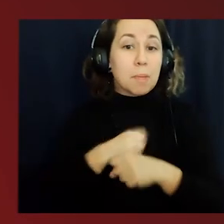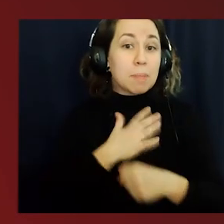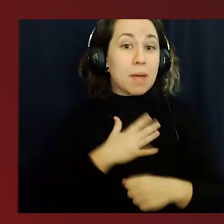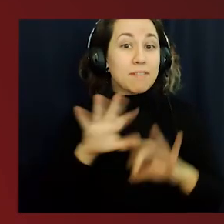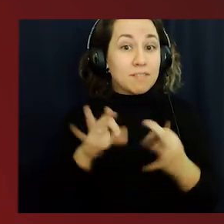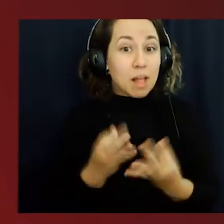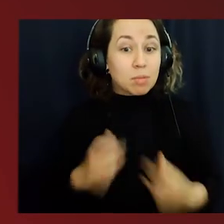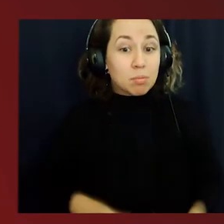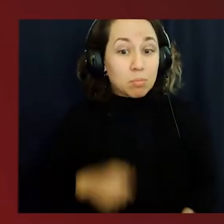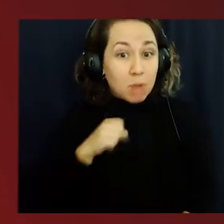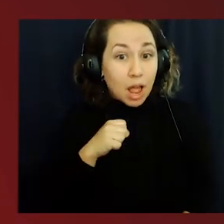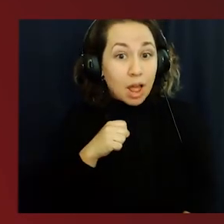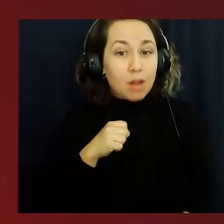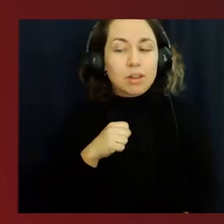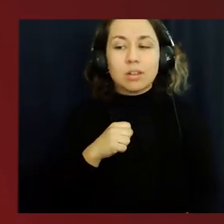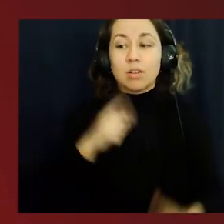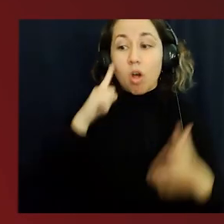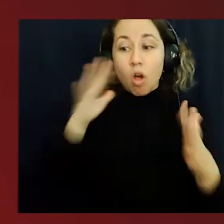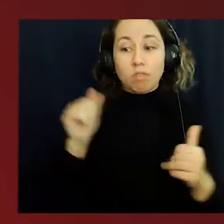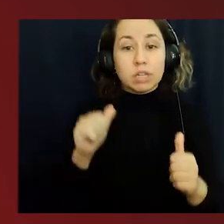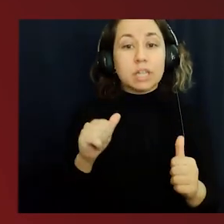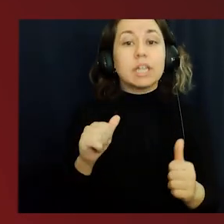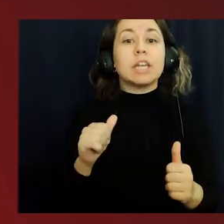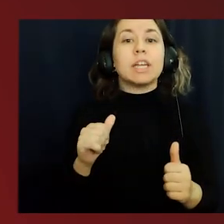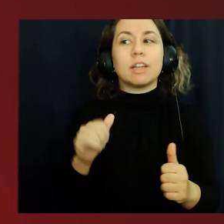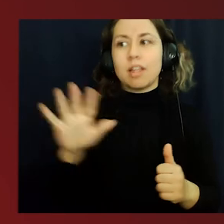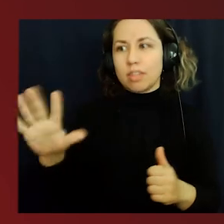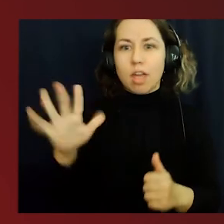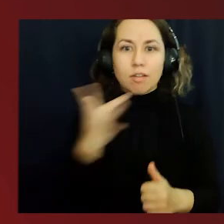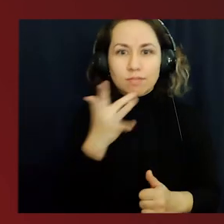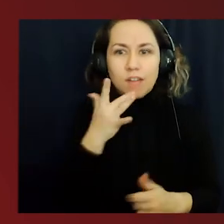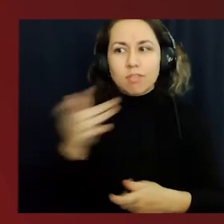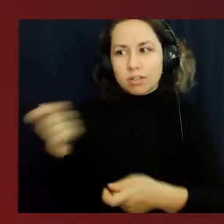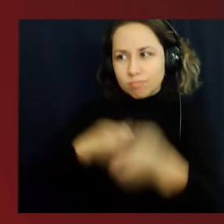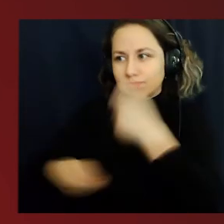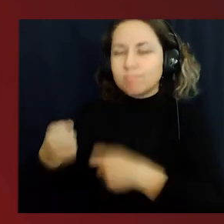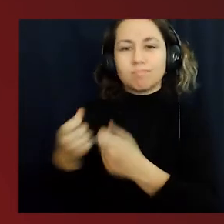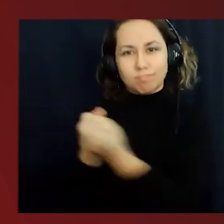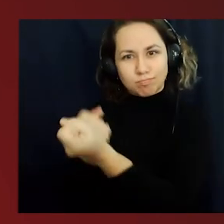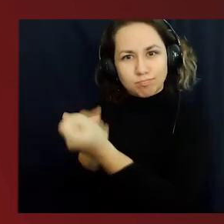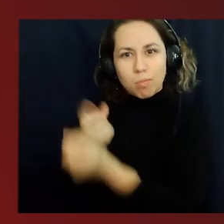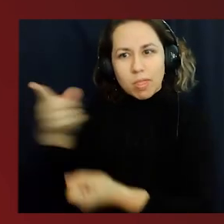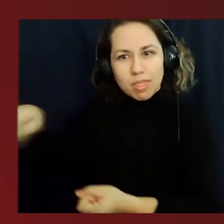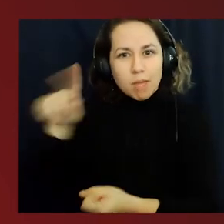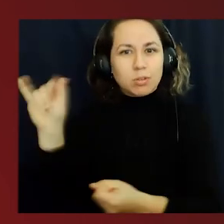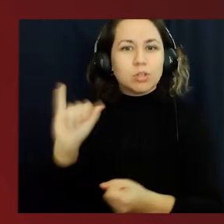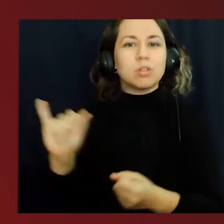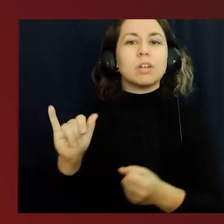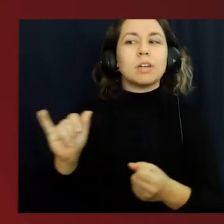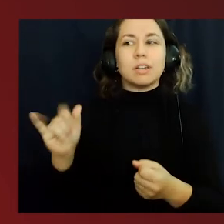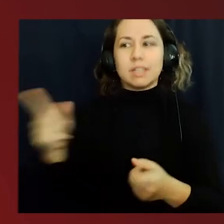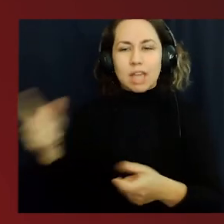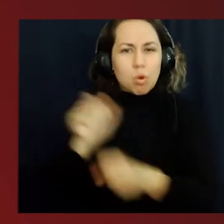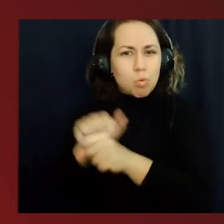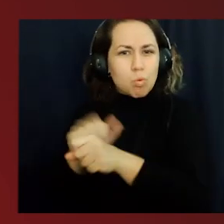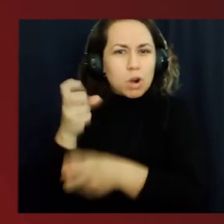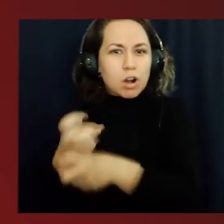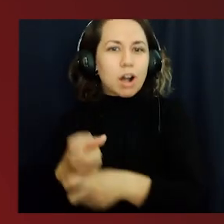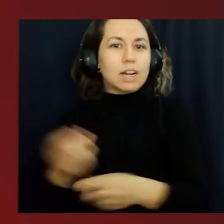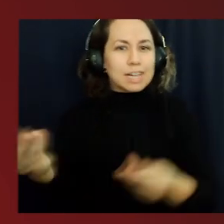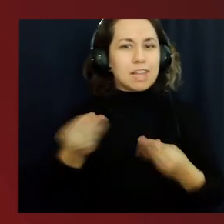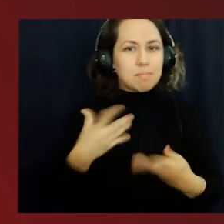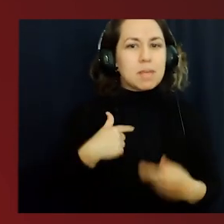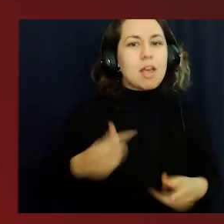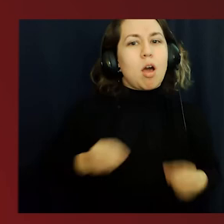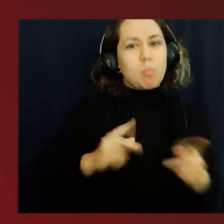hopefully continuing to make my family proud and um hopefully returning the favor of them always working hard to give me the